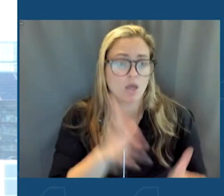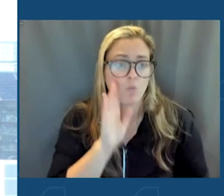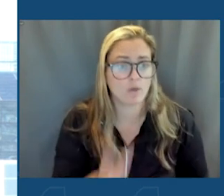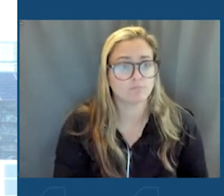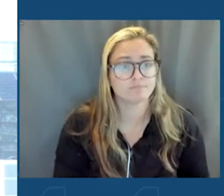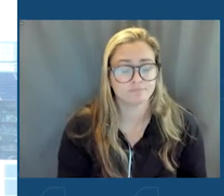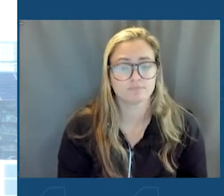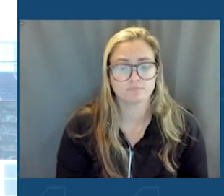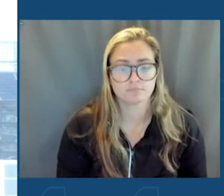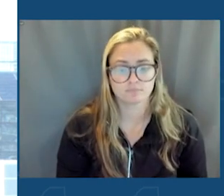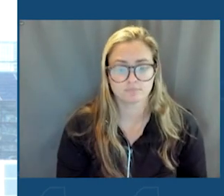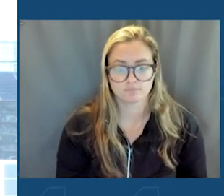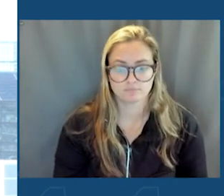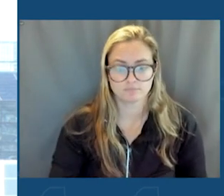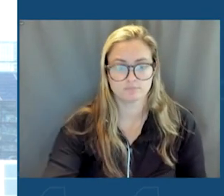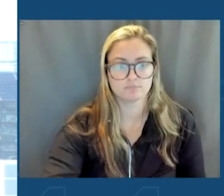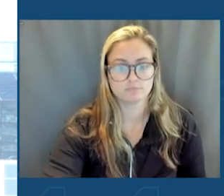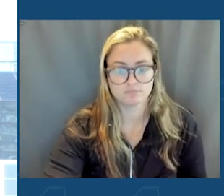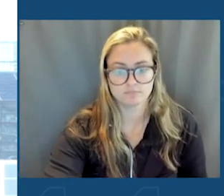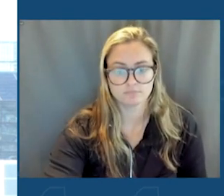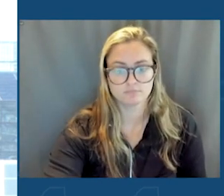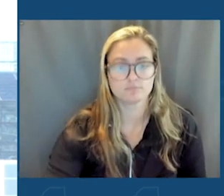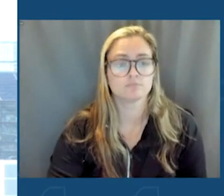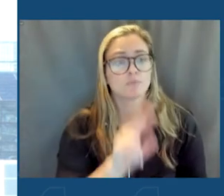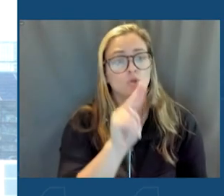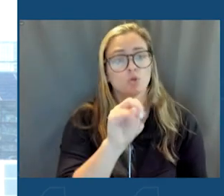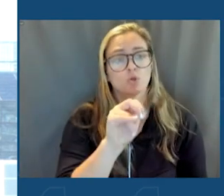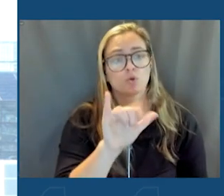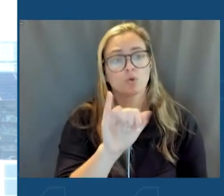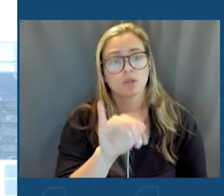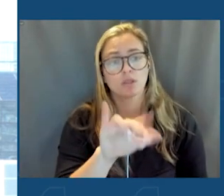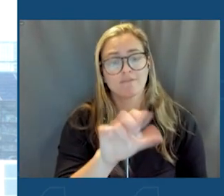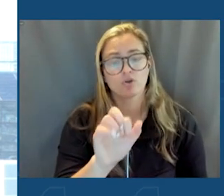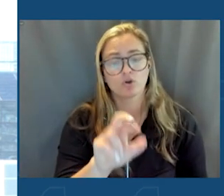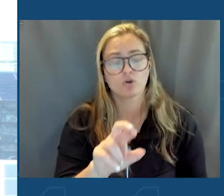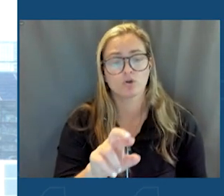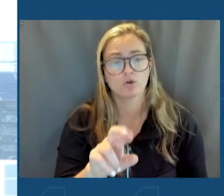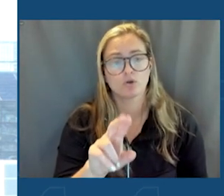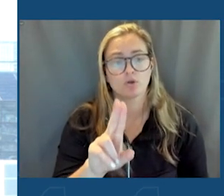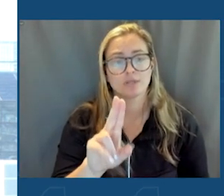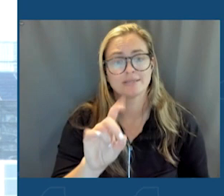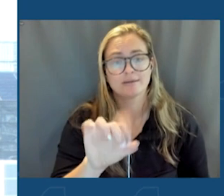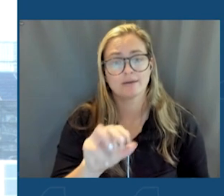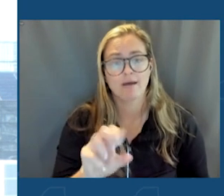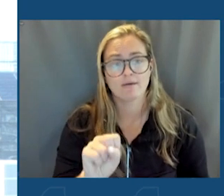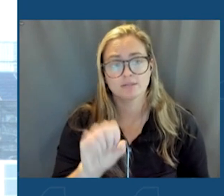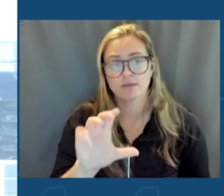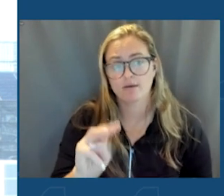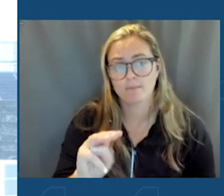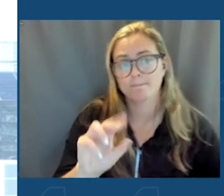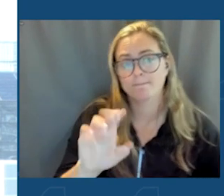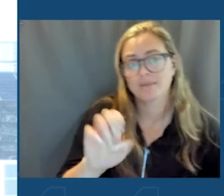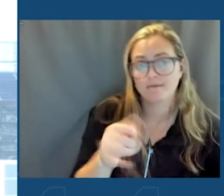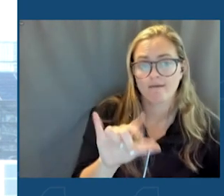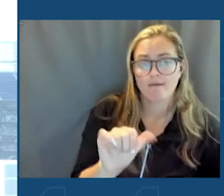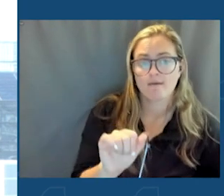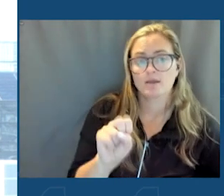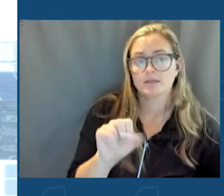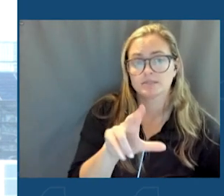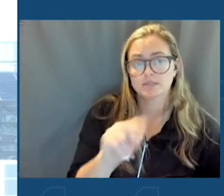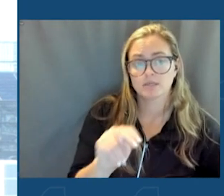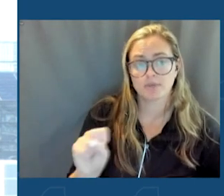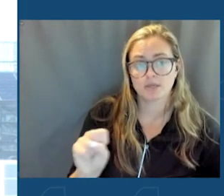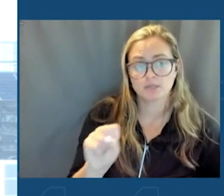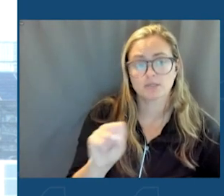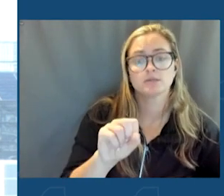the period ahead. The names include Unilever, DSM, Hugo New, Ikea, Siemens, and Hackensack